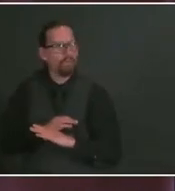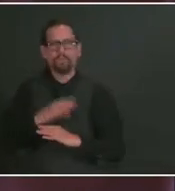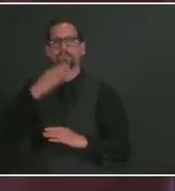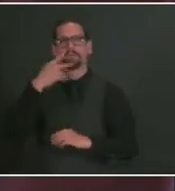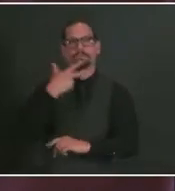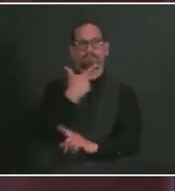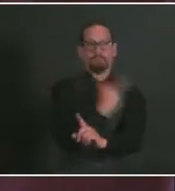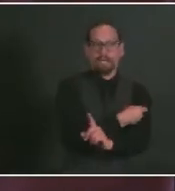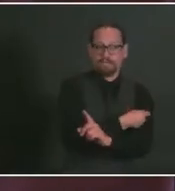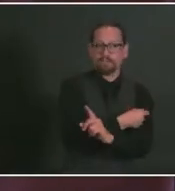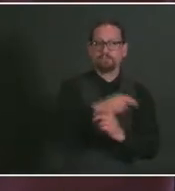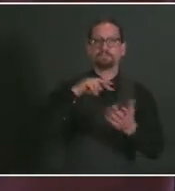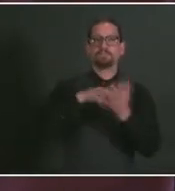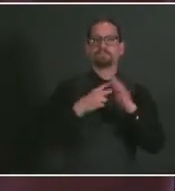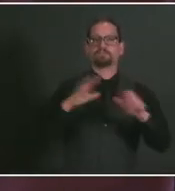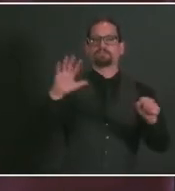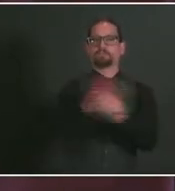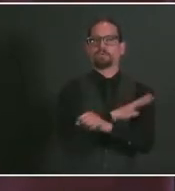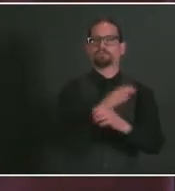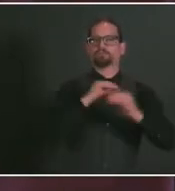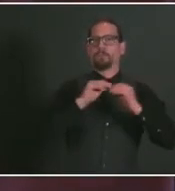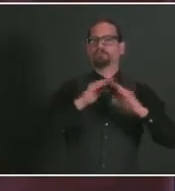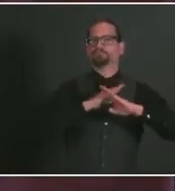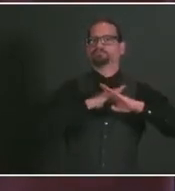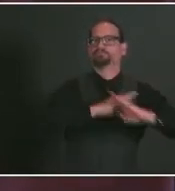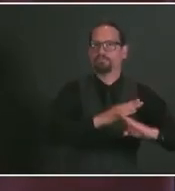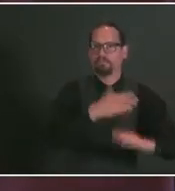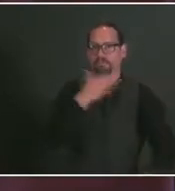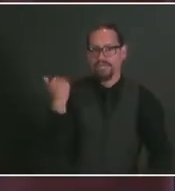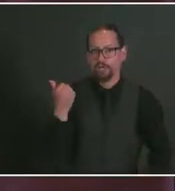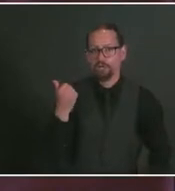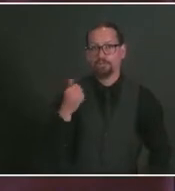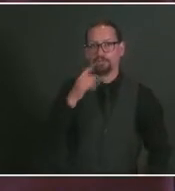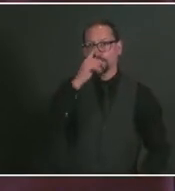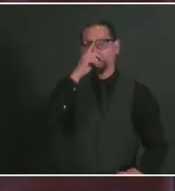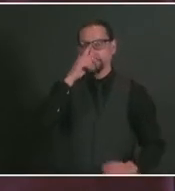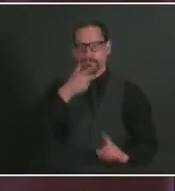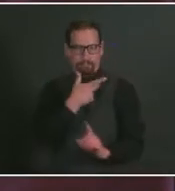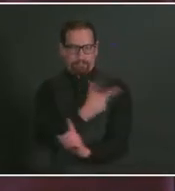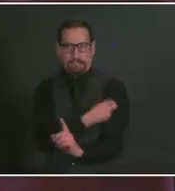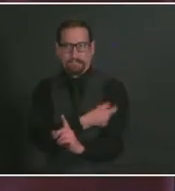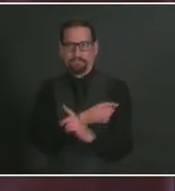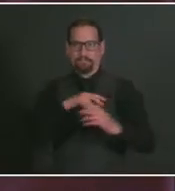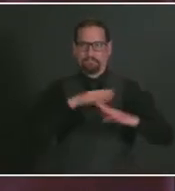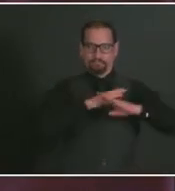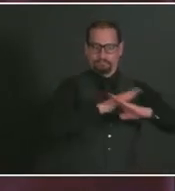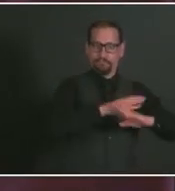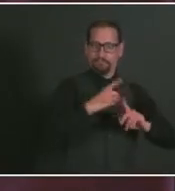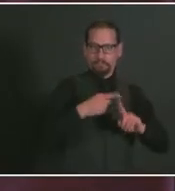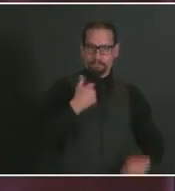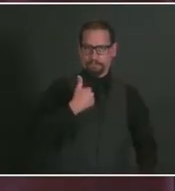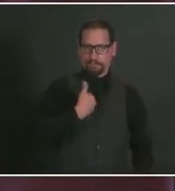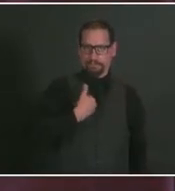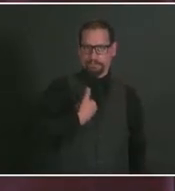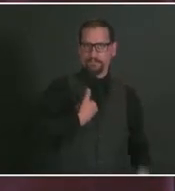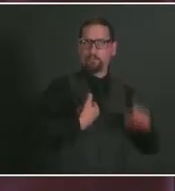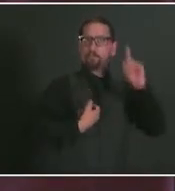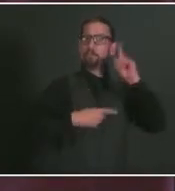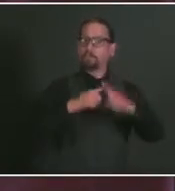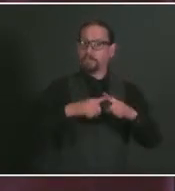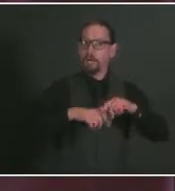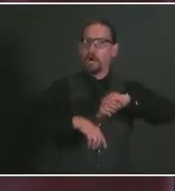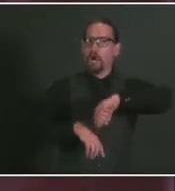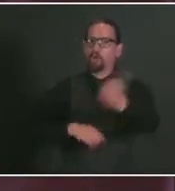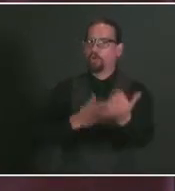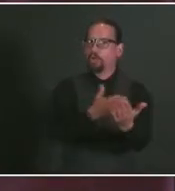protecting not only ourselves, we're also protecting the people around us, including our children. And we know that children under the age of 16 cannot be vaccinated